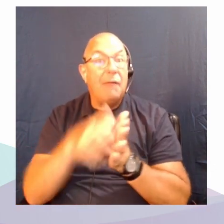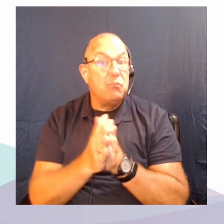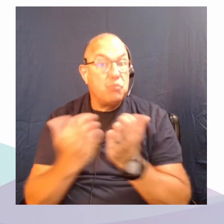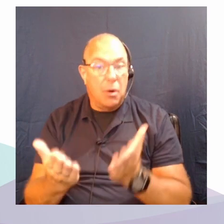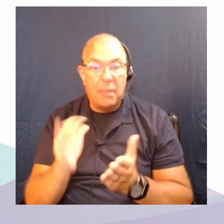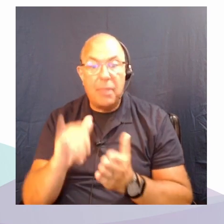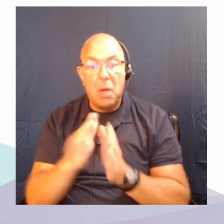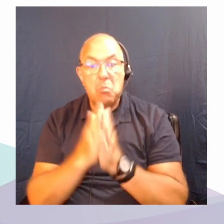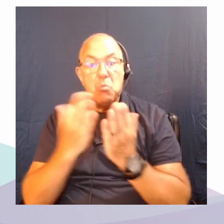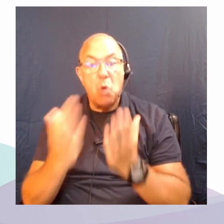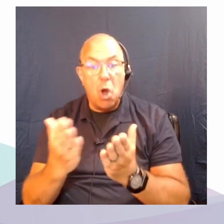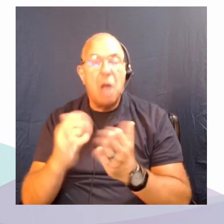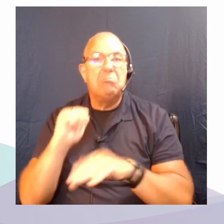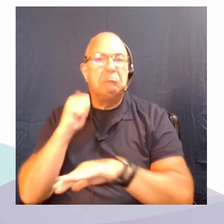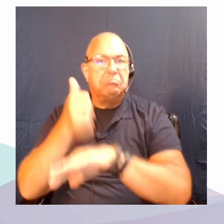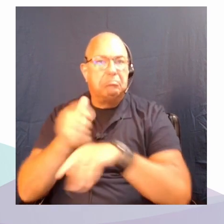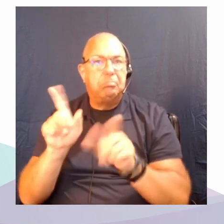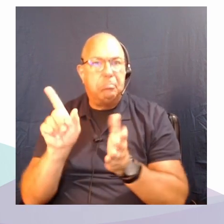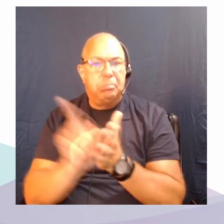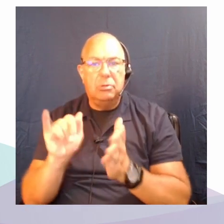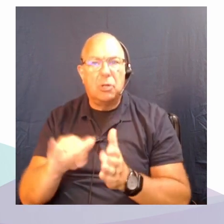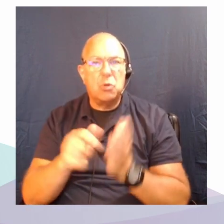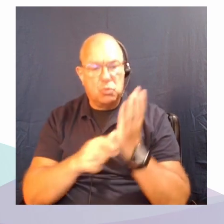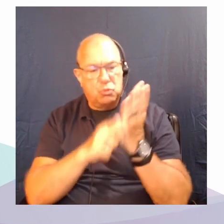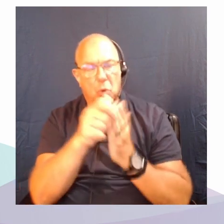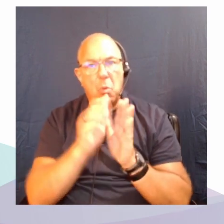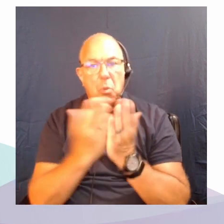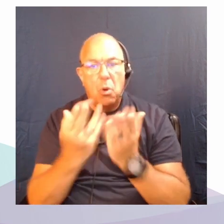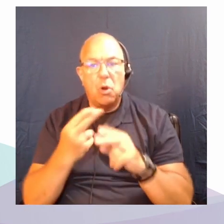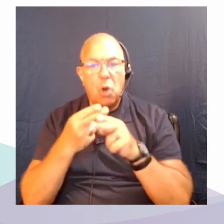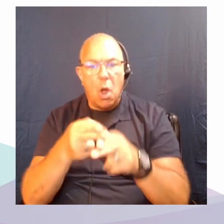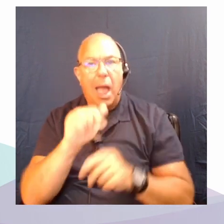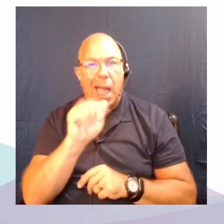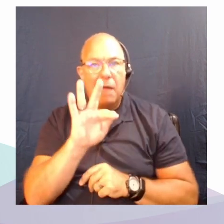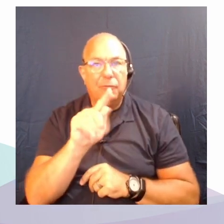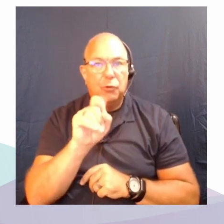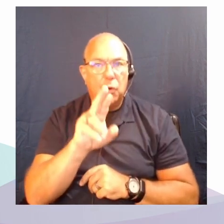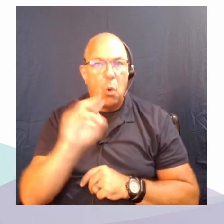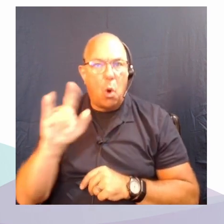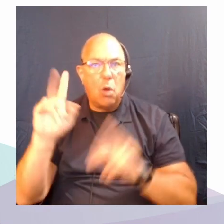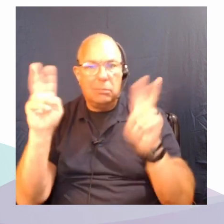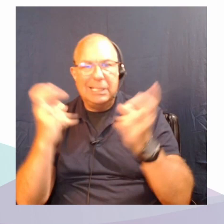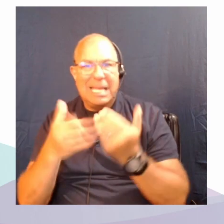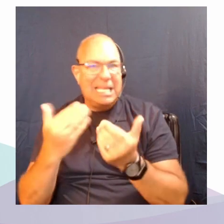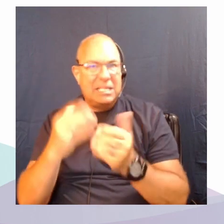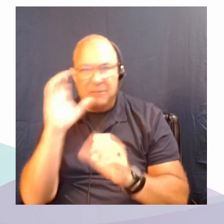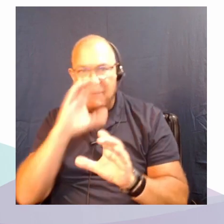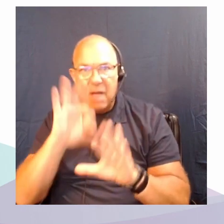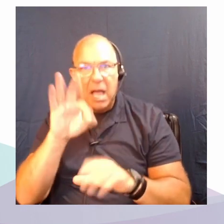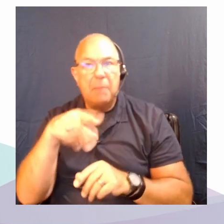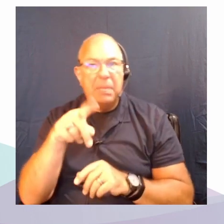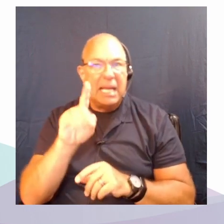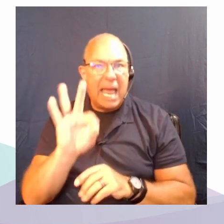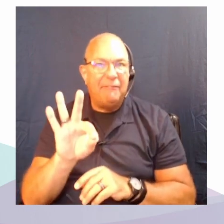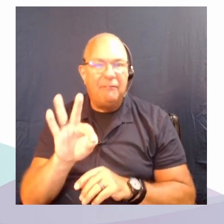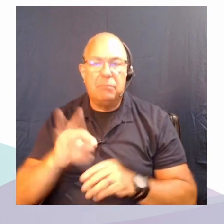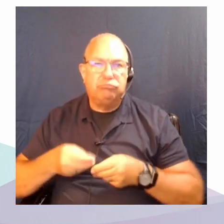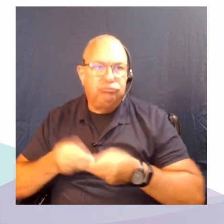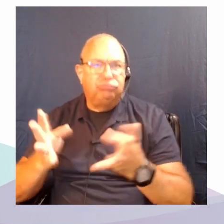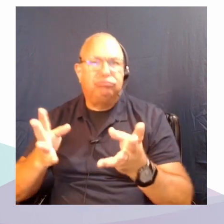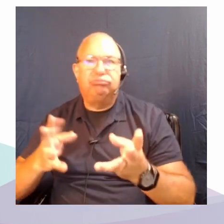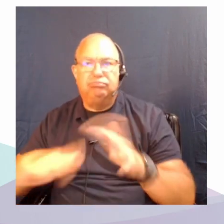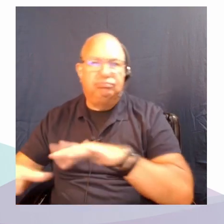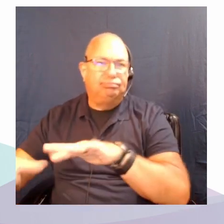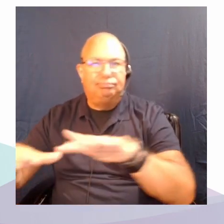as this short book called After Oil. It's easy to find PDFs of it circulating around. It's also in book